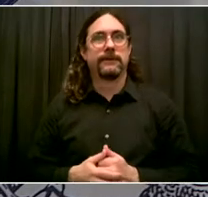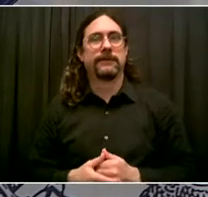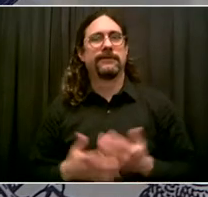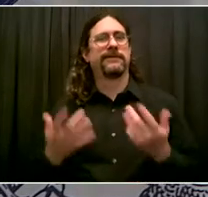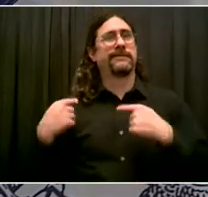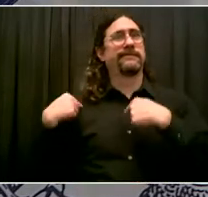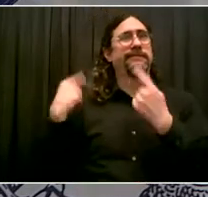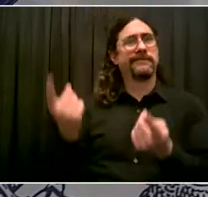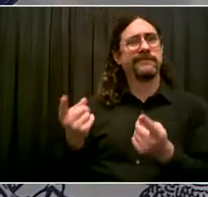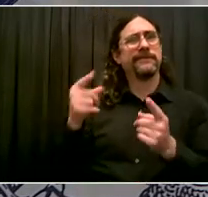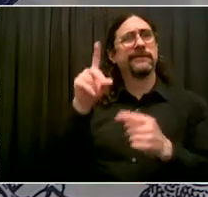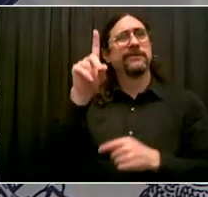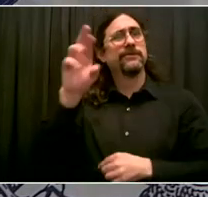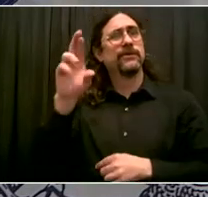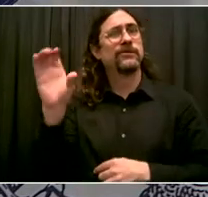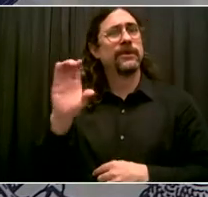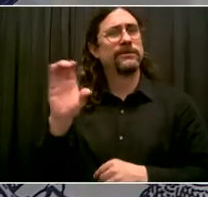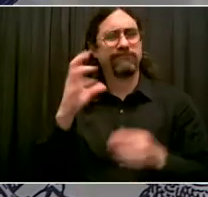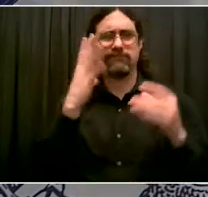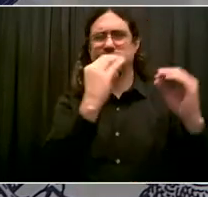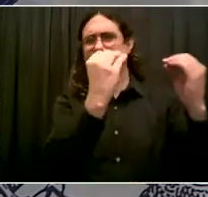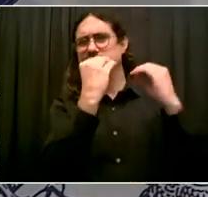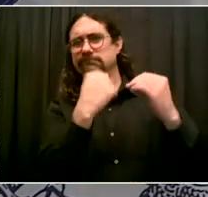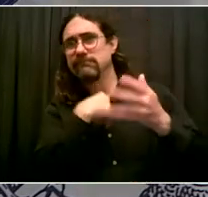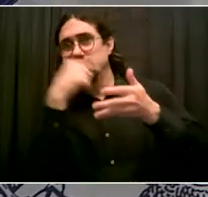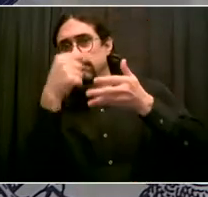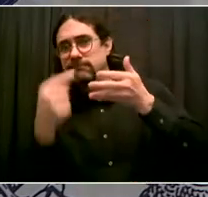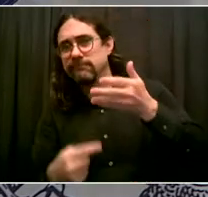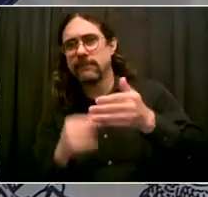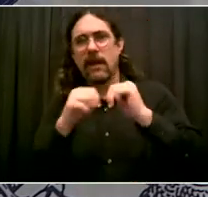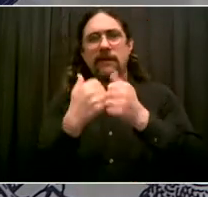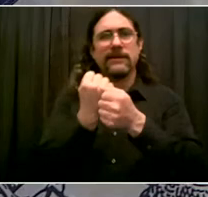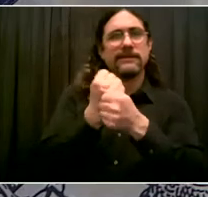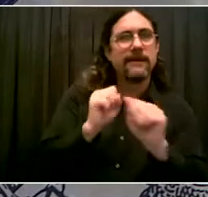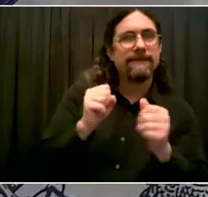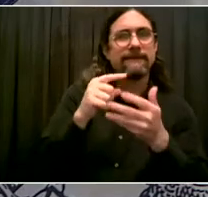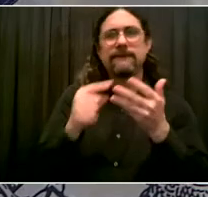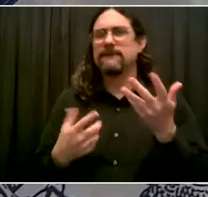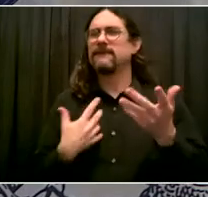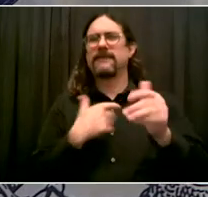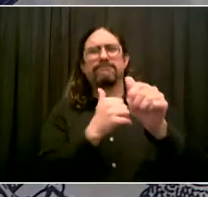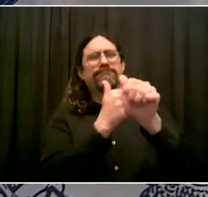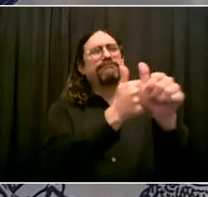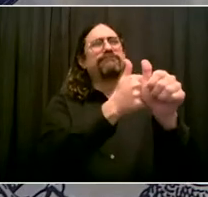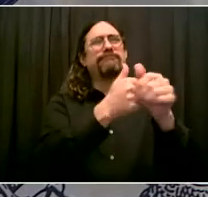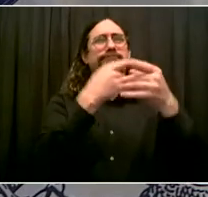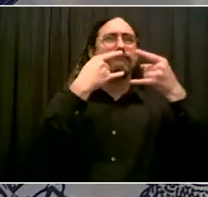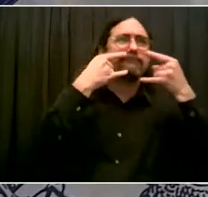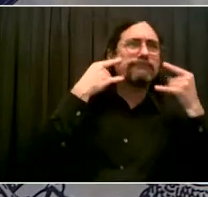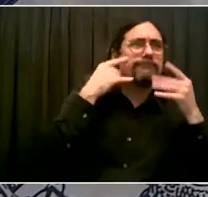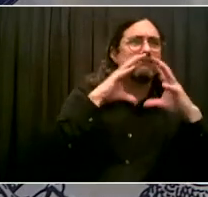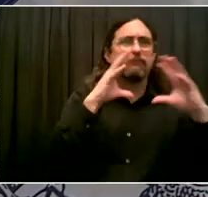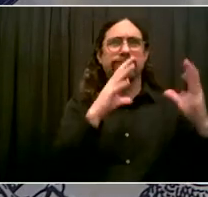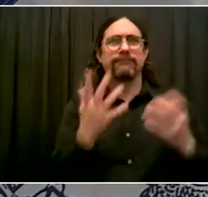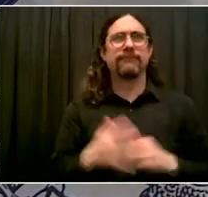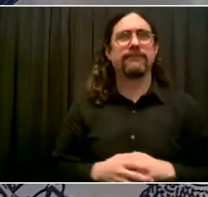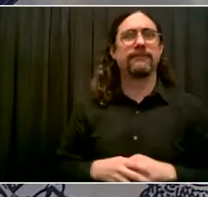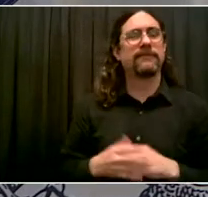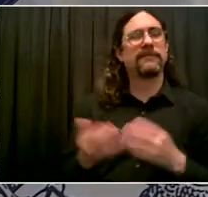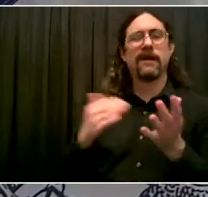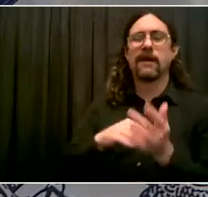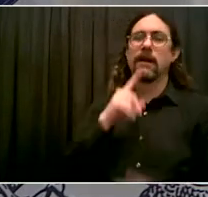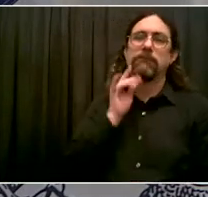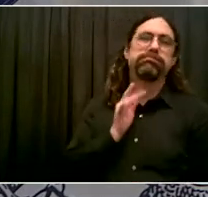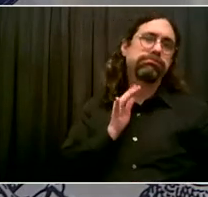relief. And the fact that it's only one shot, I think this is really a great feeling. Not having to wonder, you when's the next one and what's going to happen in the